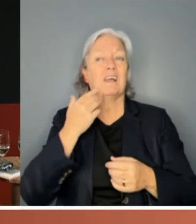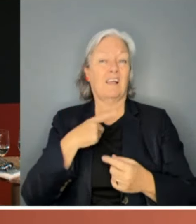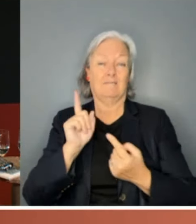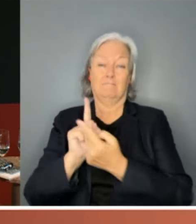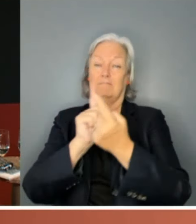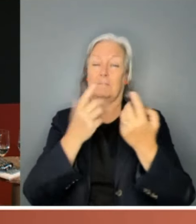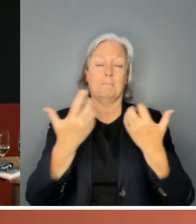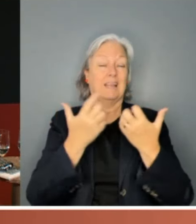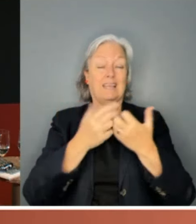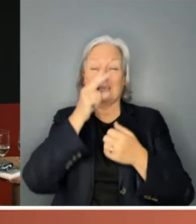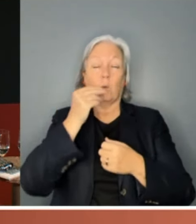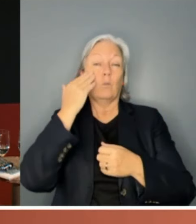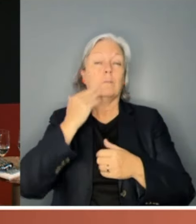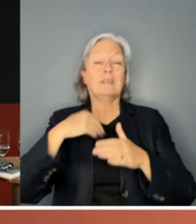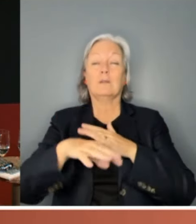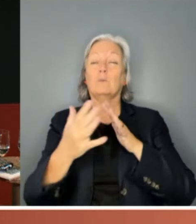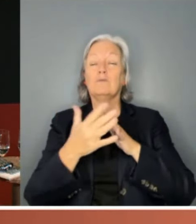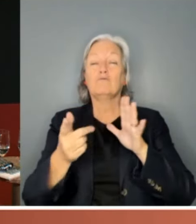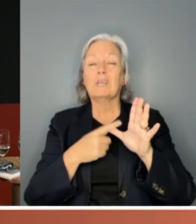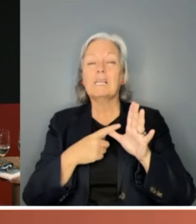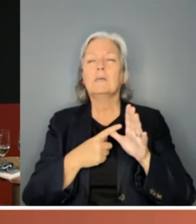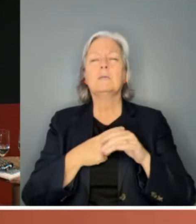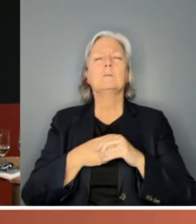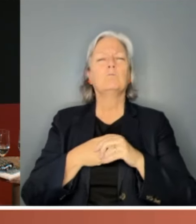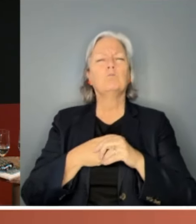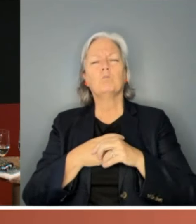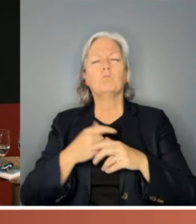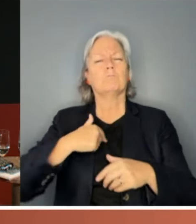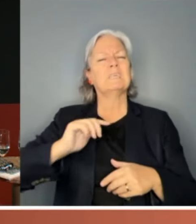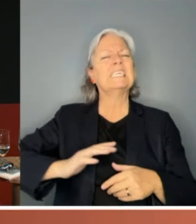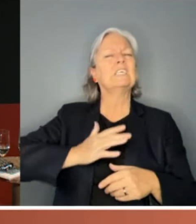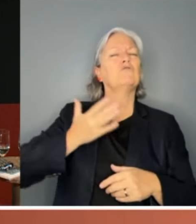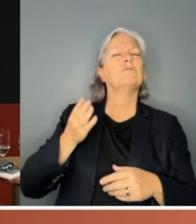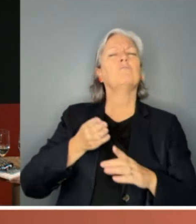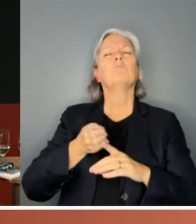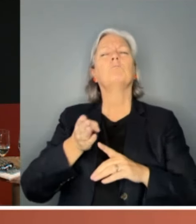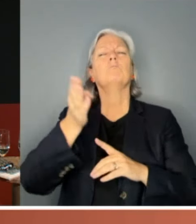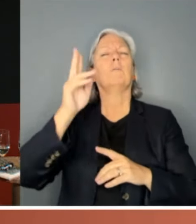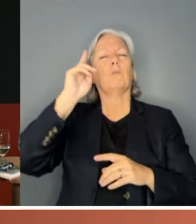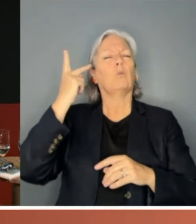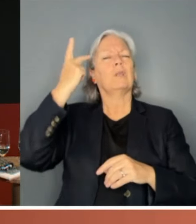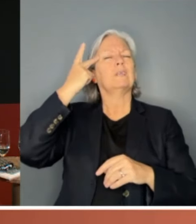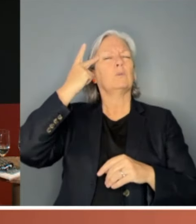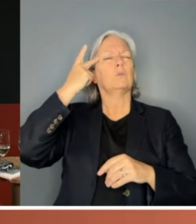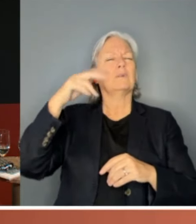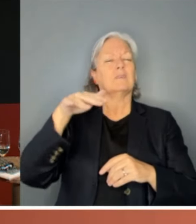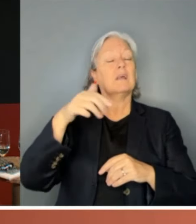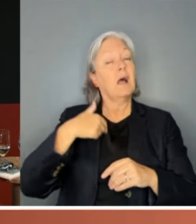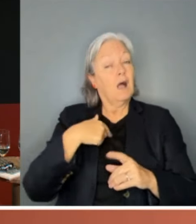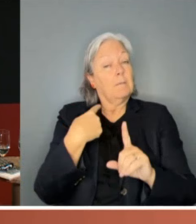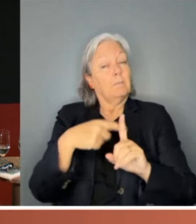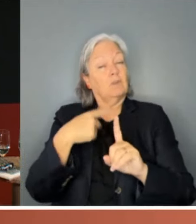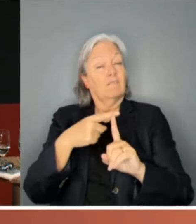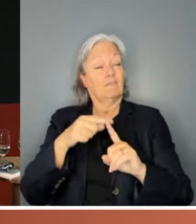Western Australia who see a political career for themselves. And I'm optimistic about them as well.